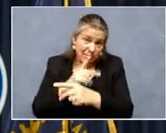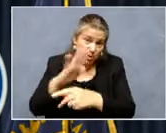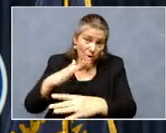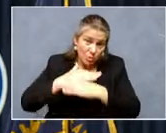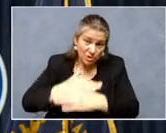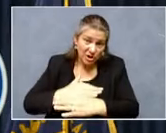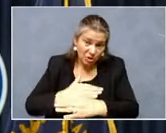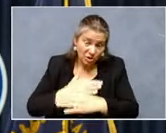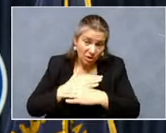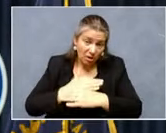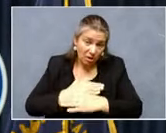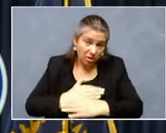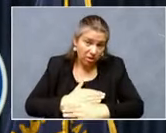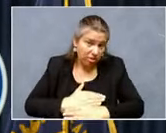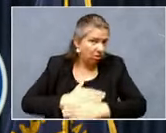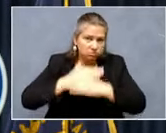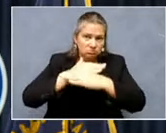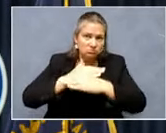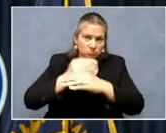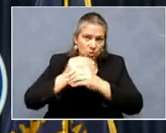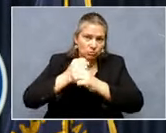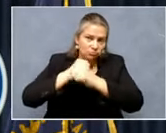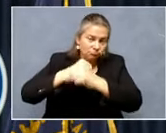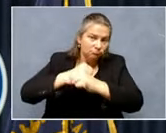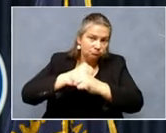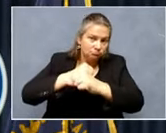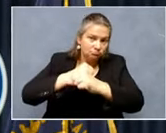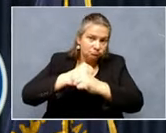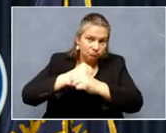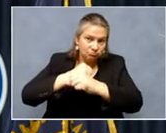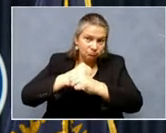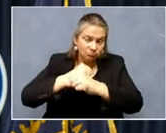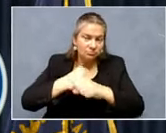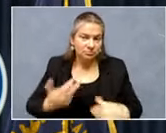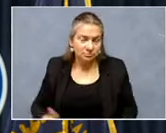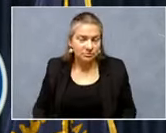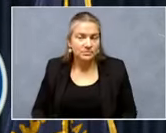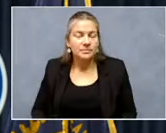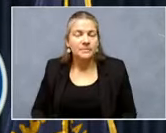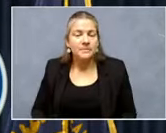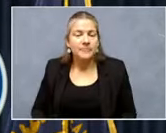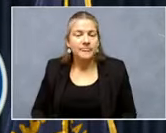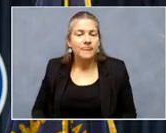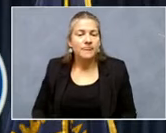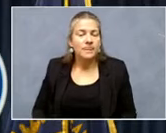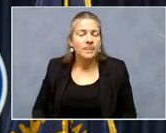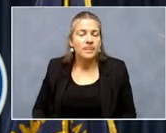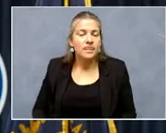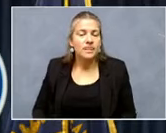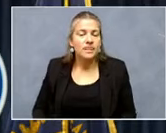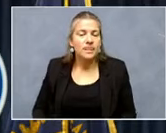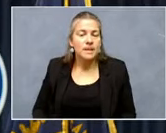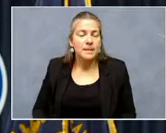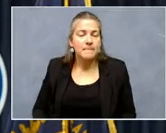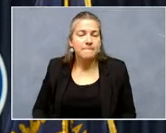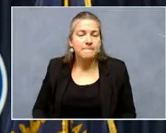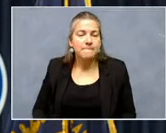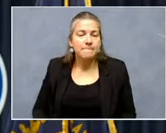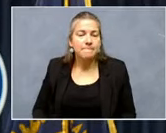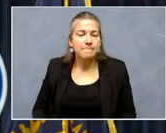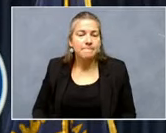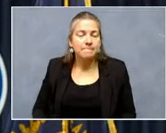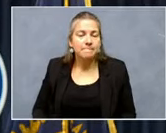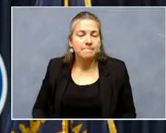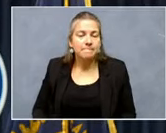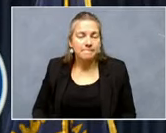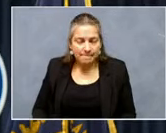highest level that they, they possibly can. Uh, you know, it, I, I think that it, um, the